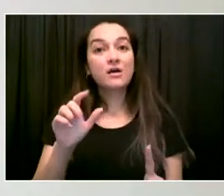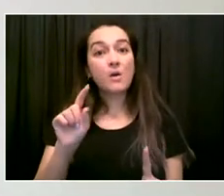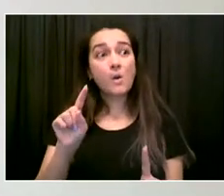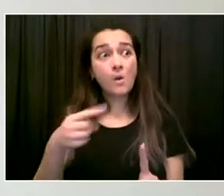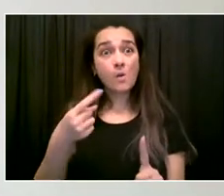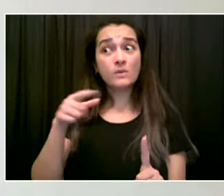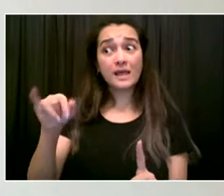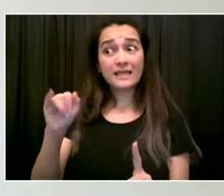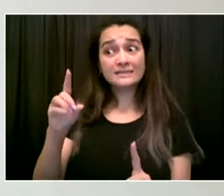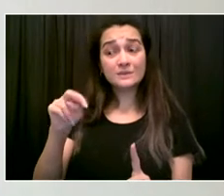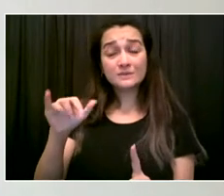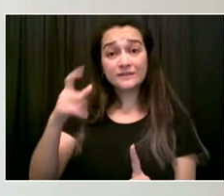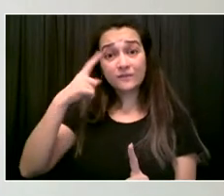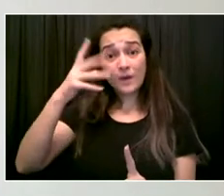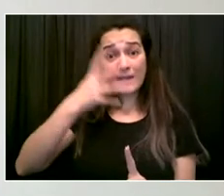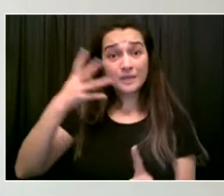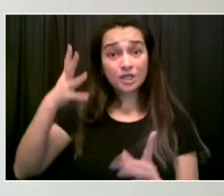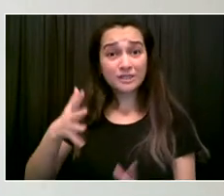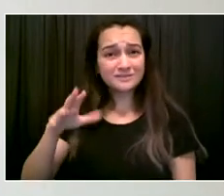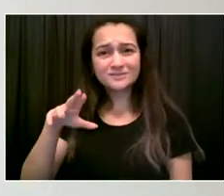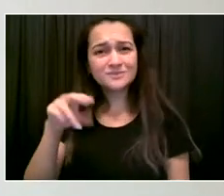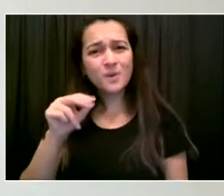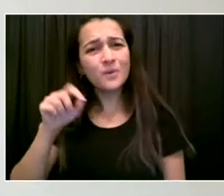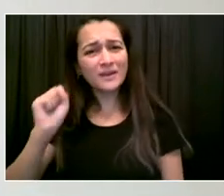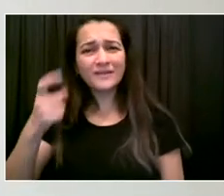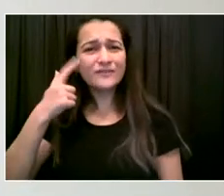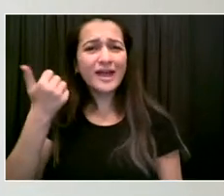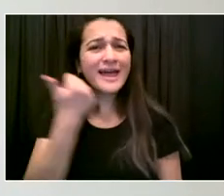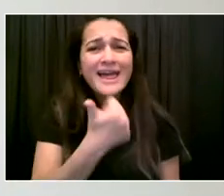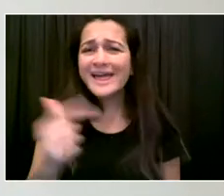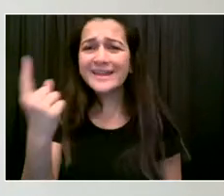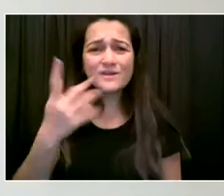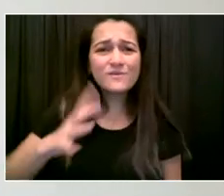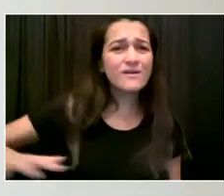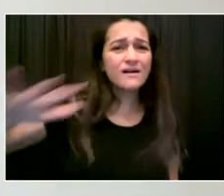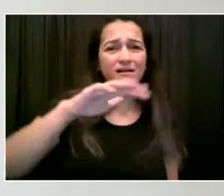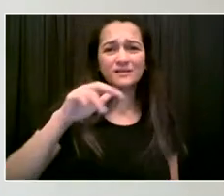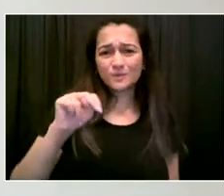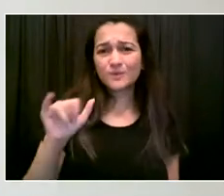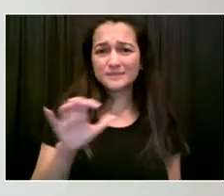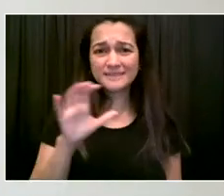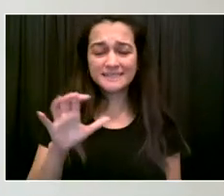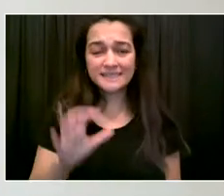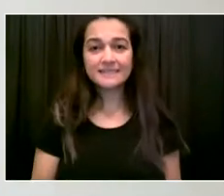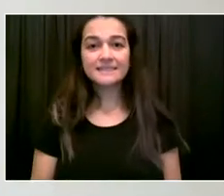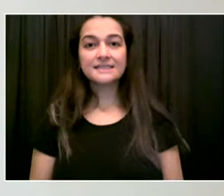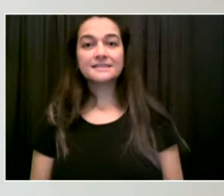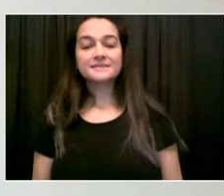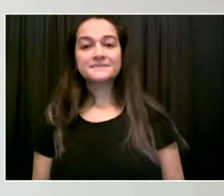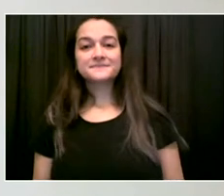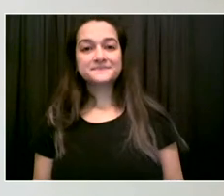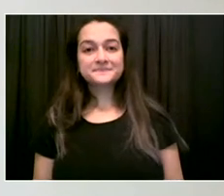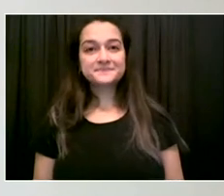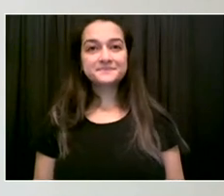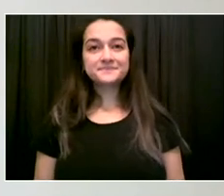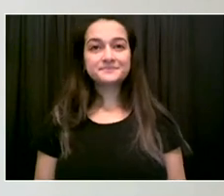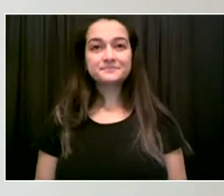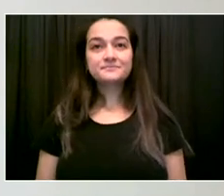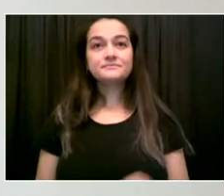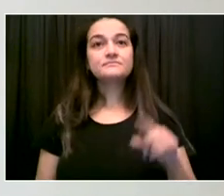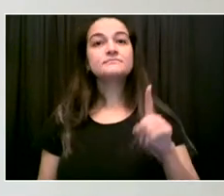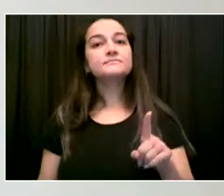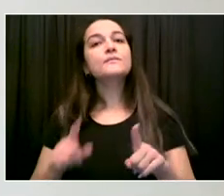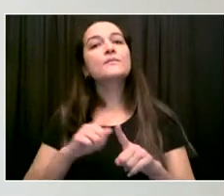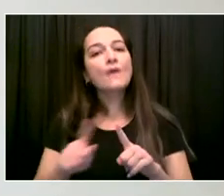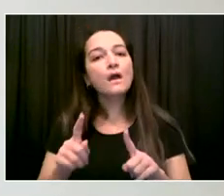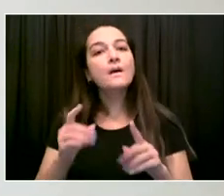it has been mentioned, on April 1st, New York State created a historic fund for excluded workers. I want to thank our New